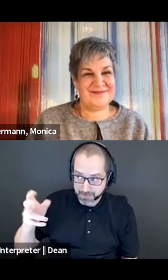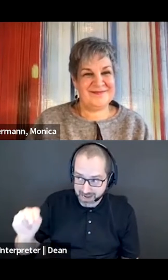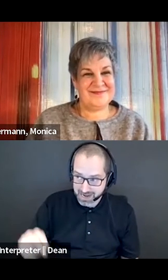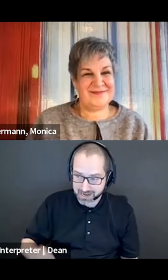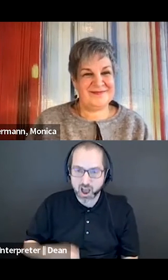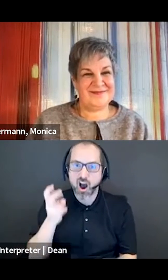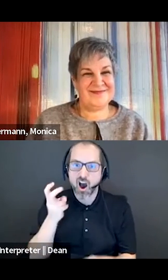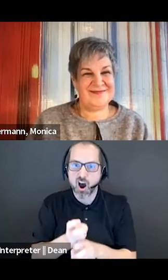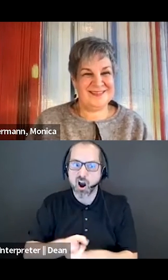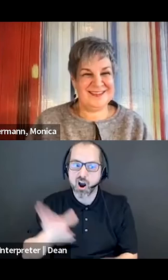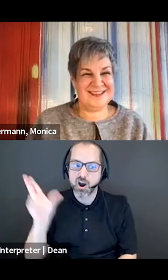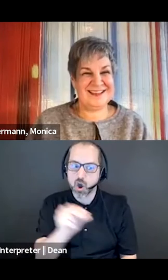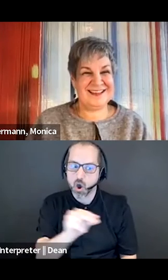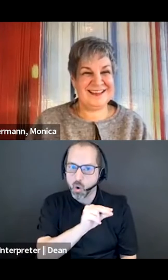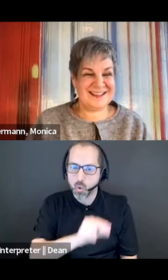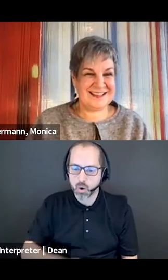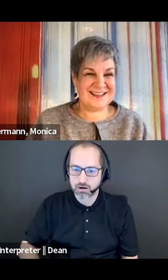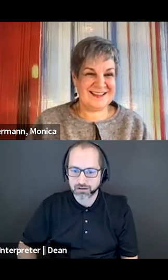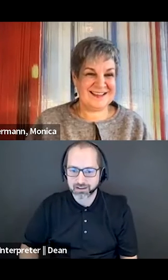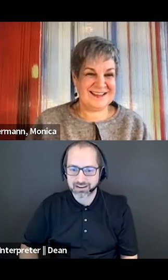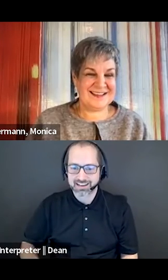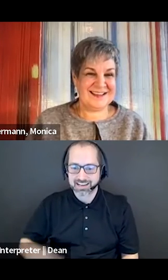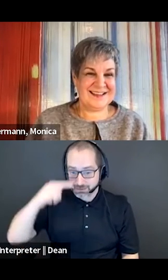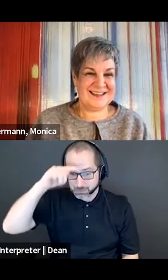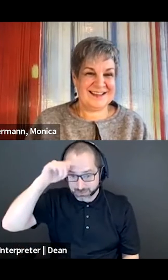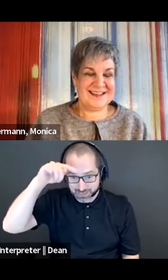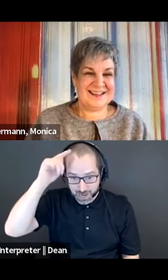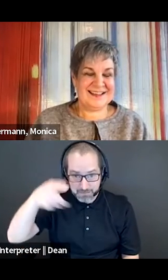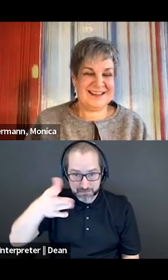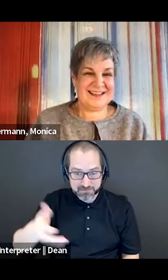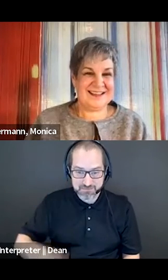Hard no. Hard no. And Wissam.